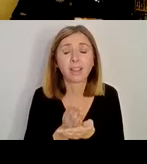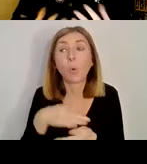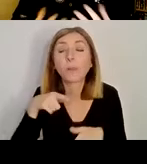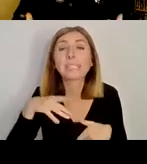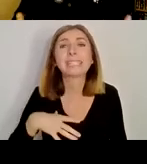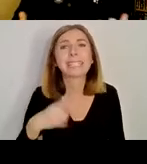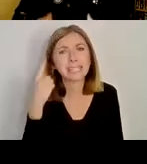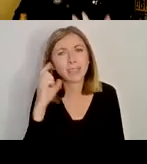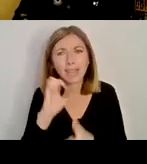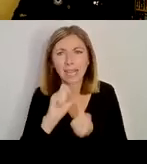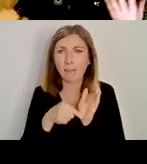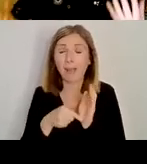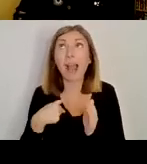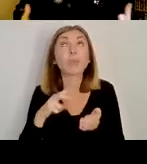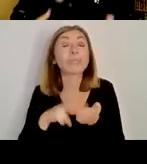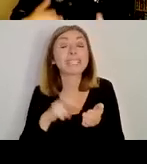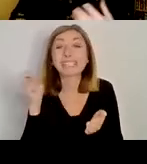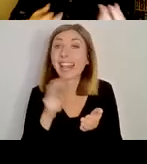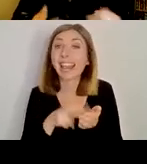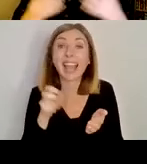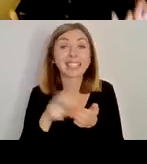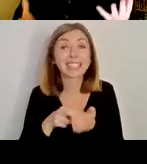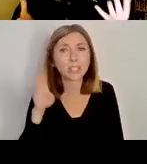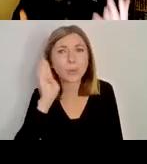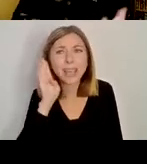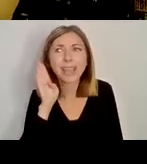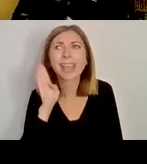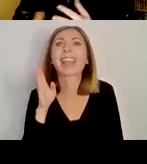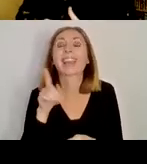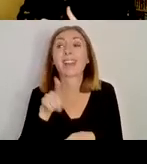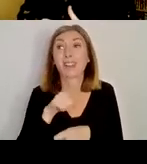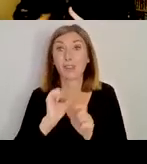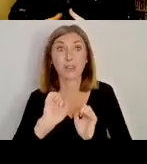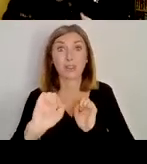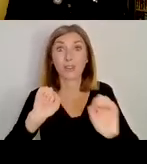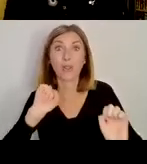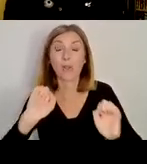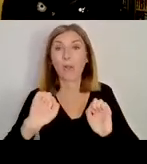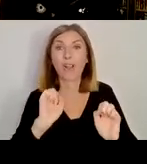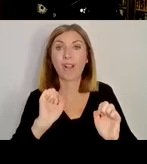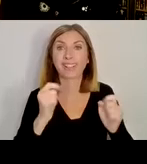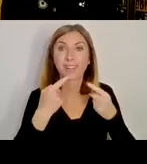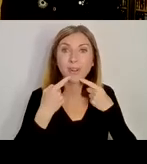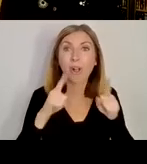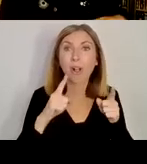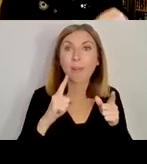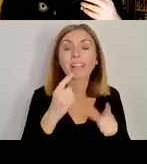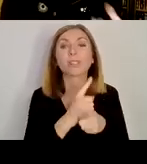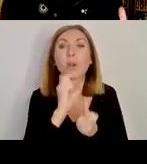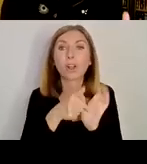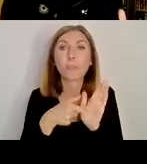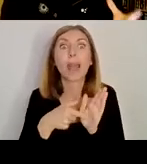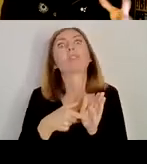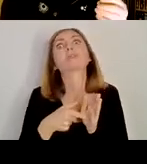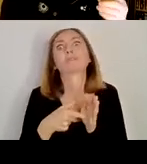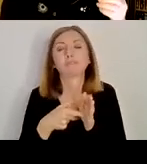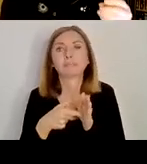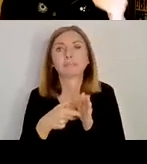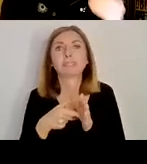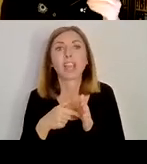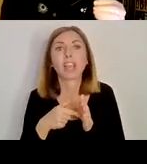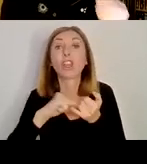I was really delighted to hear those comments about the sea being sort of a superhighway during this period, because it's really true.